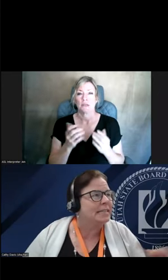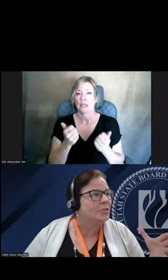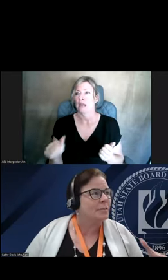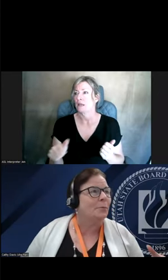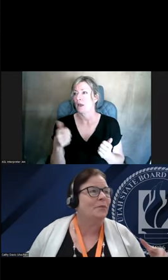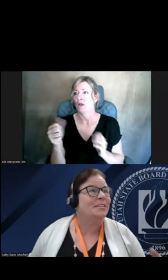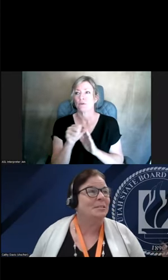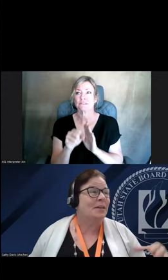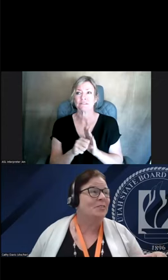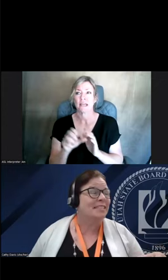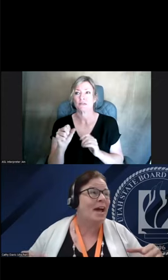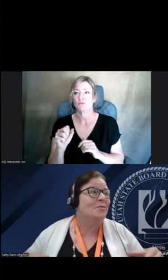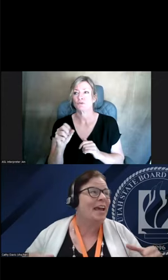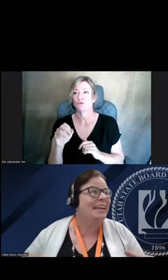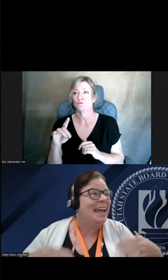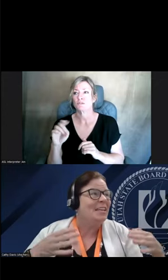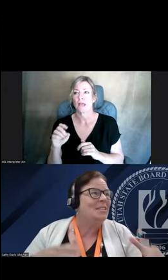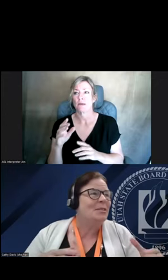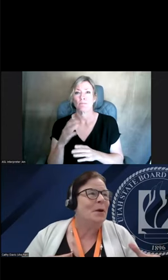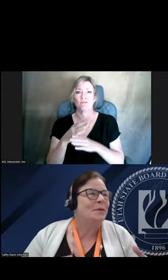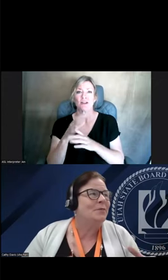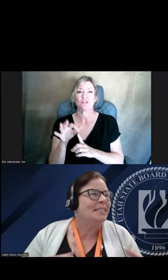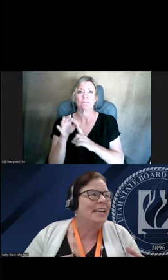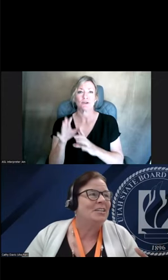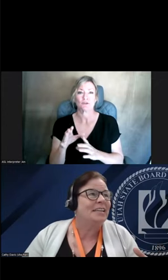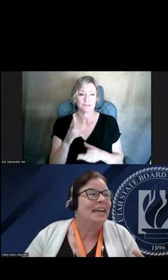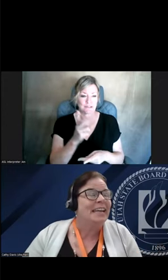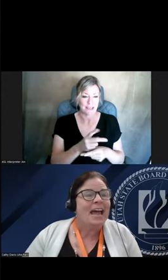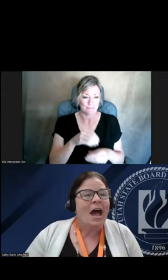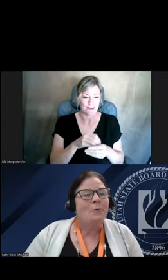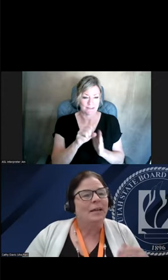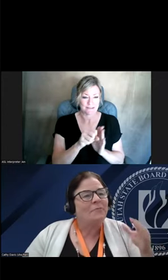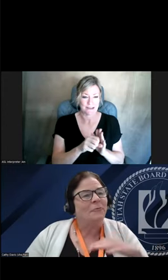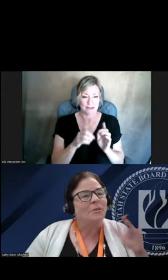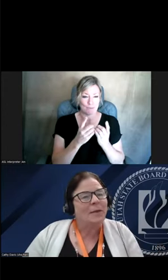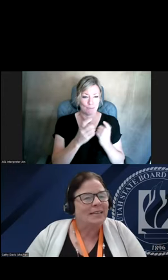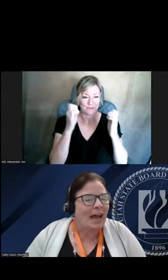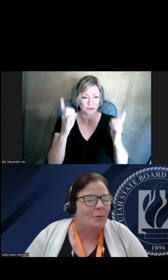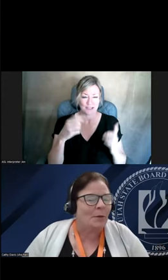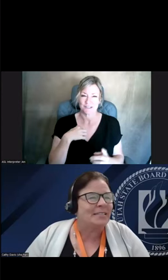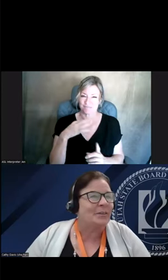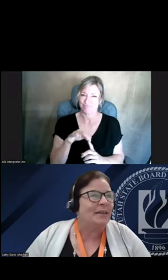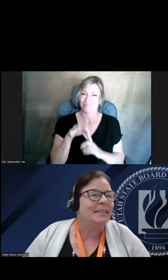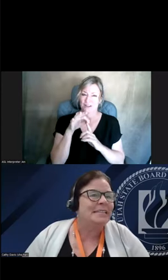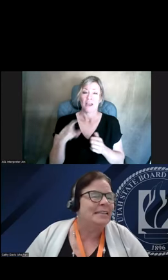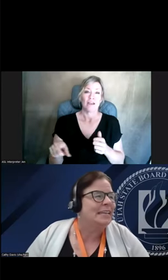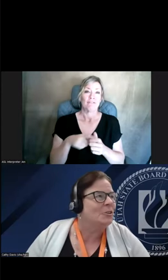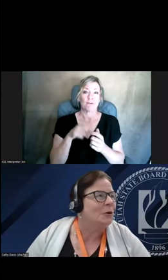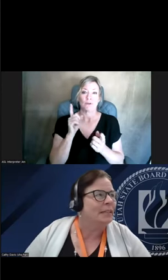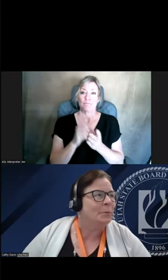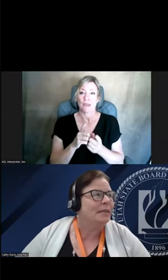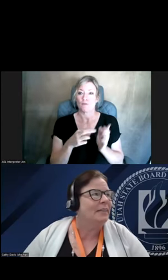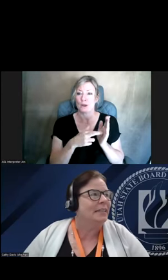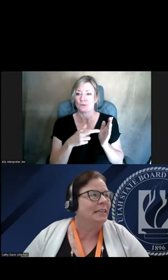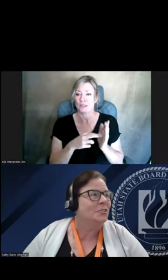other state suicide prevention specialists housed at the State Department of Education. And when I first met Representative Elison, he said,